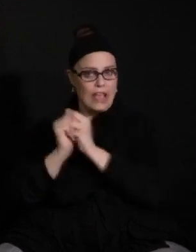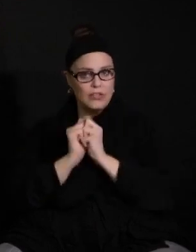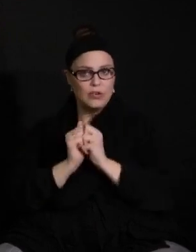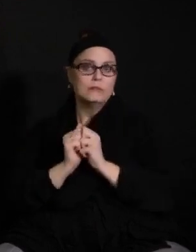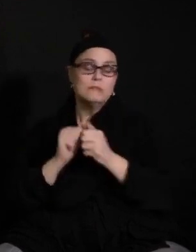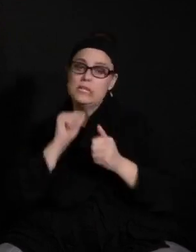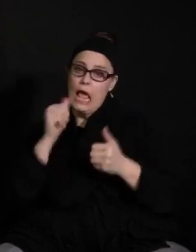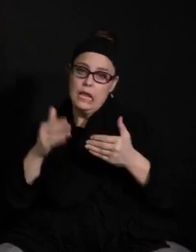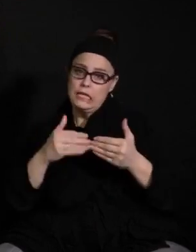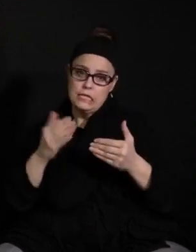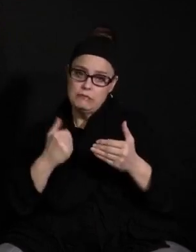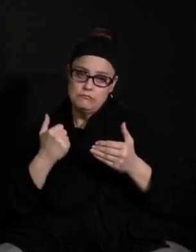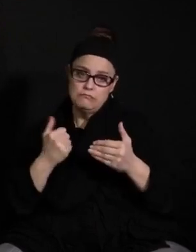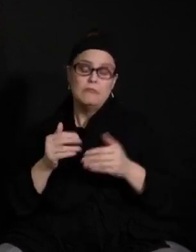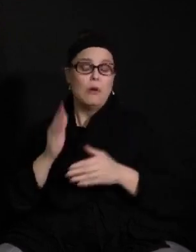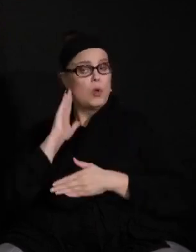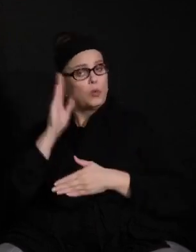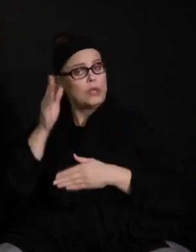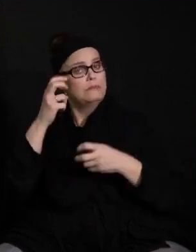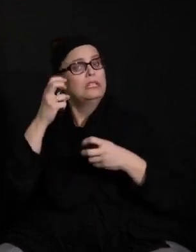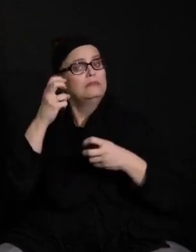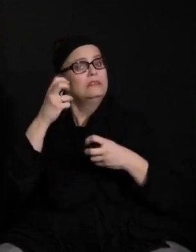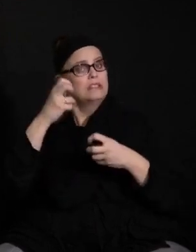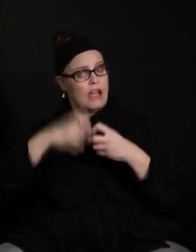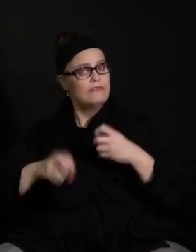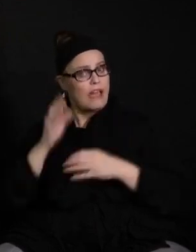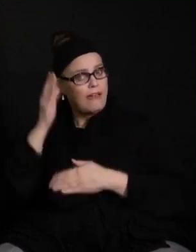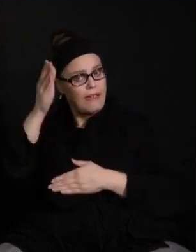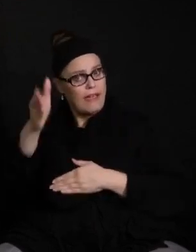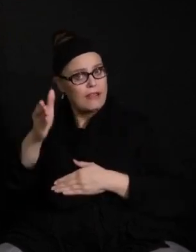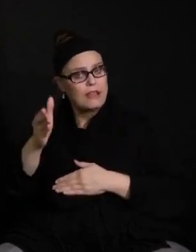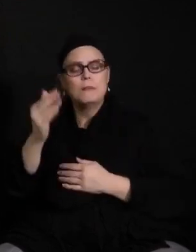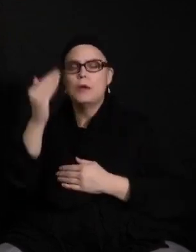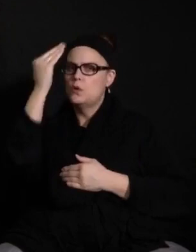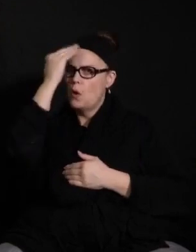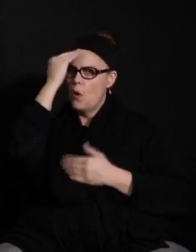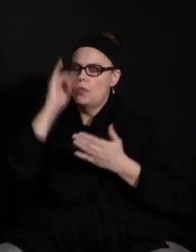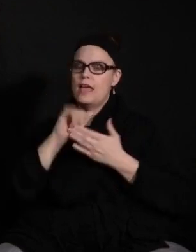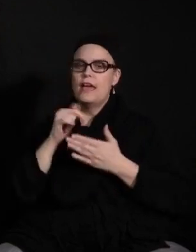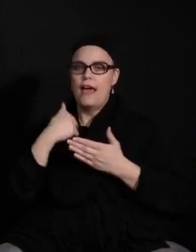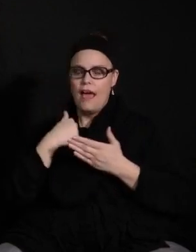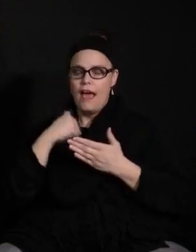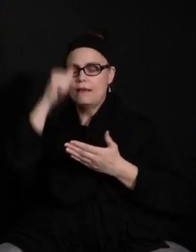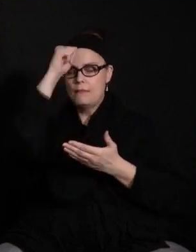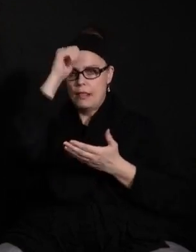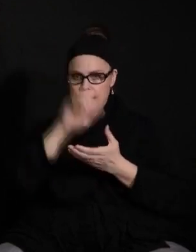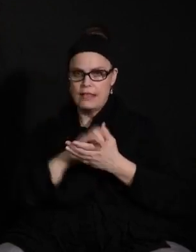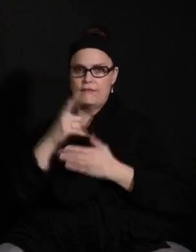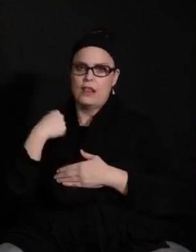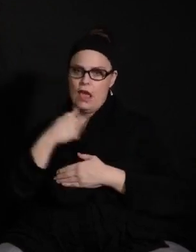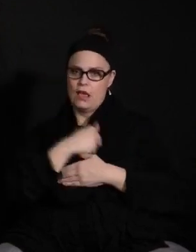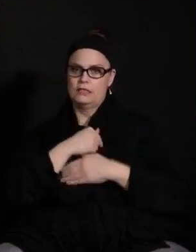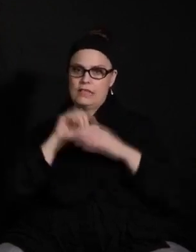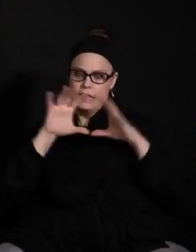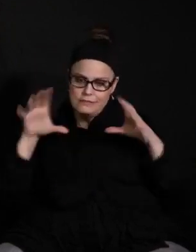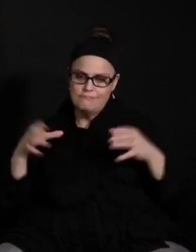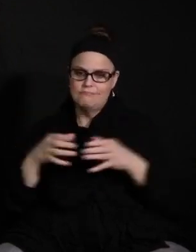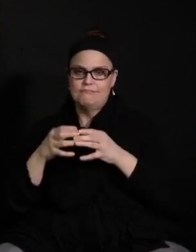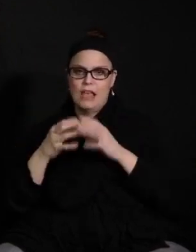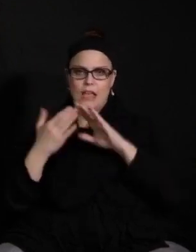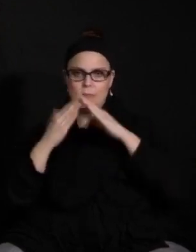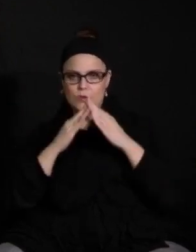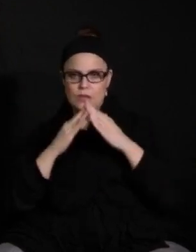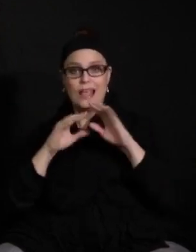be some difficult days ahead as we continue, but just know that I really believe in us as a collective, as a district, as a community,